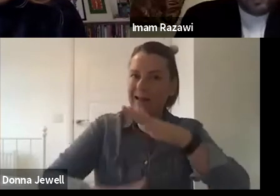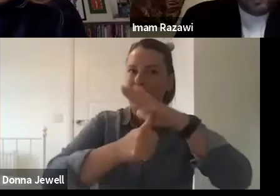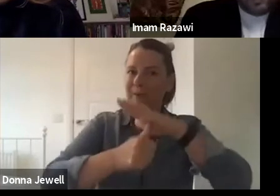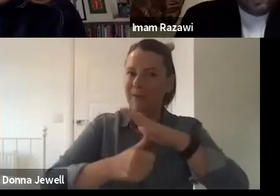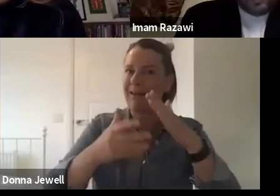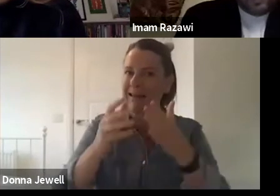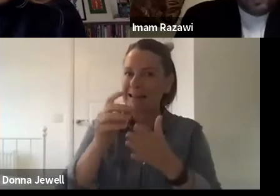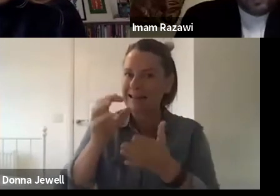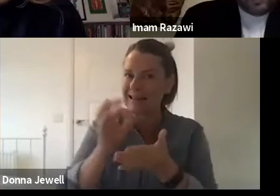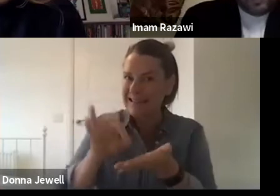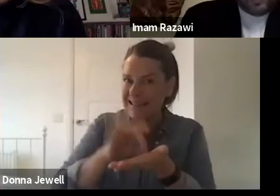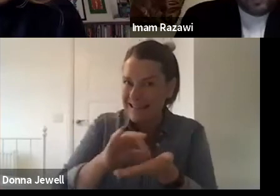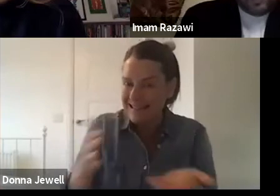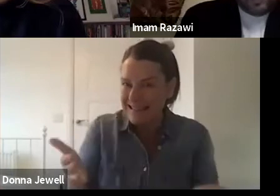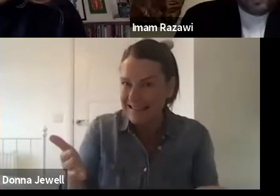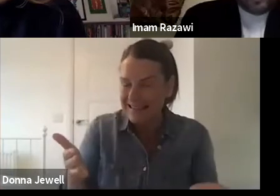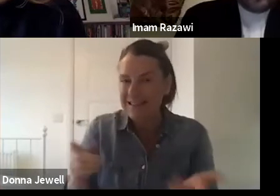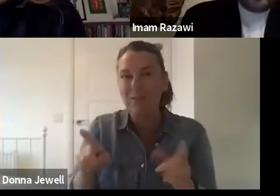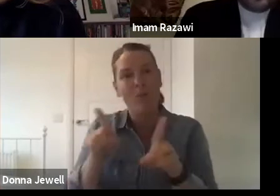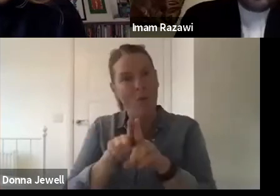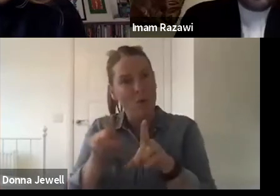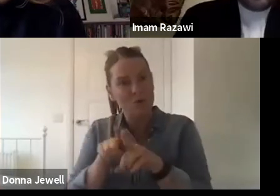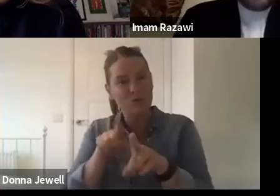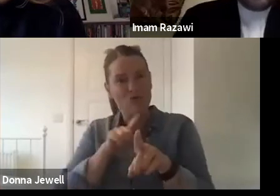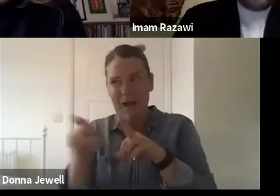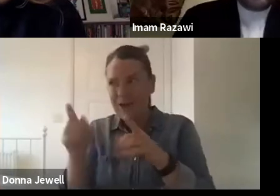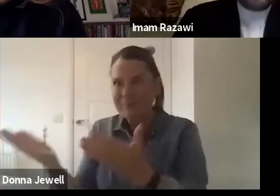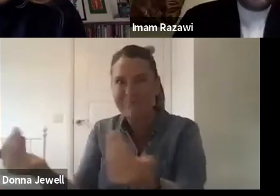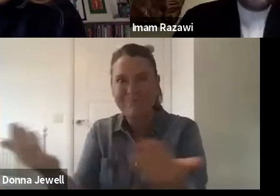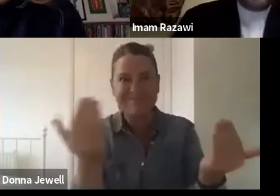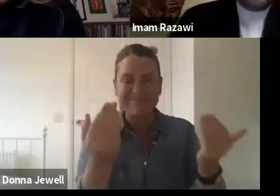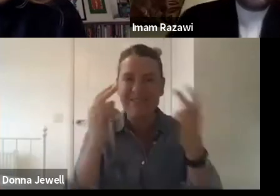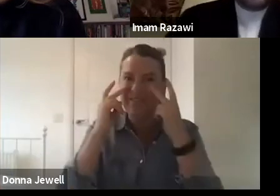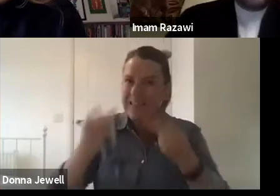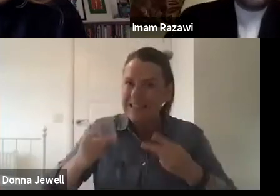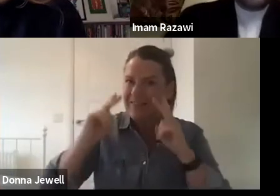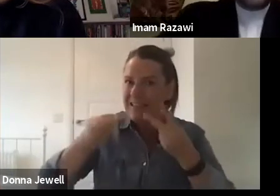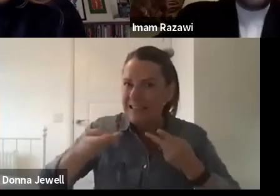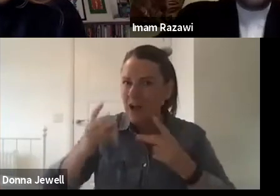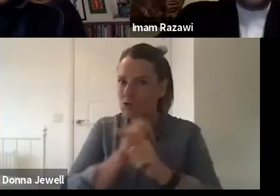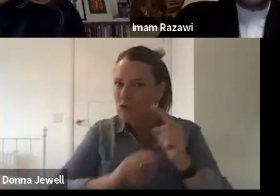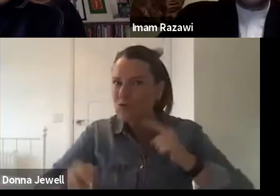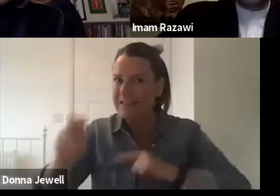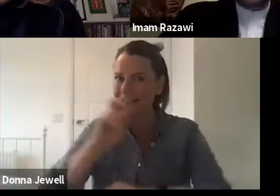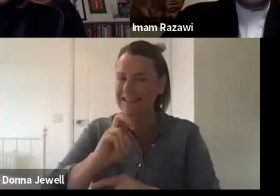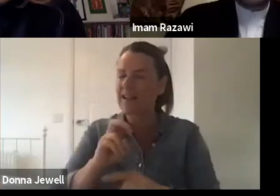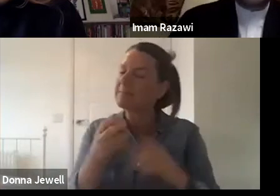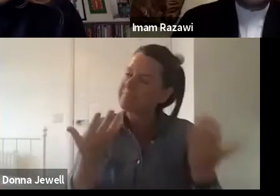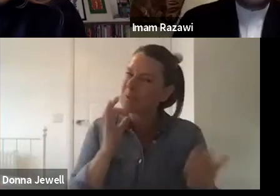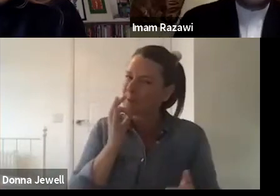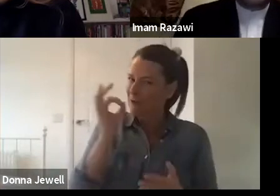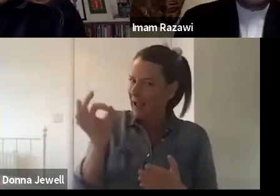our world leading culture and tourism sectors. Where have you got to with the plan? And